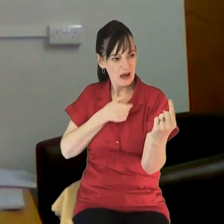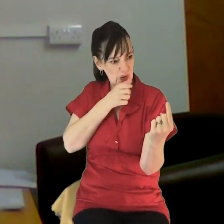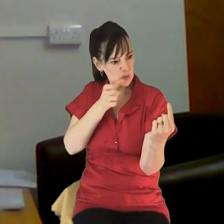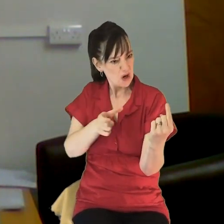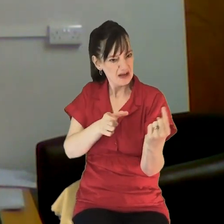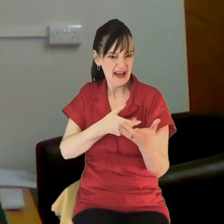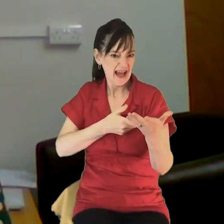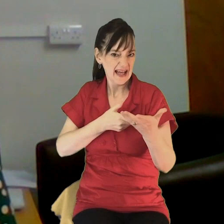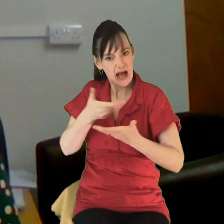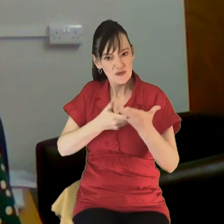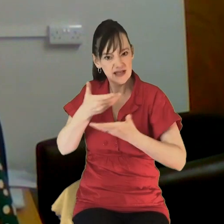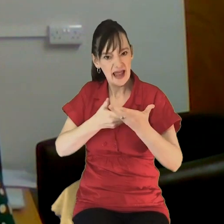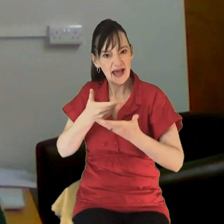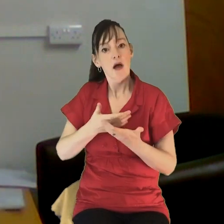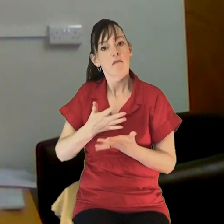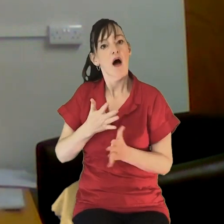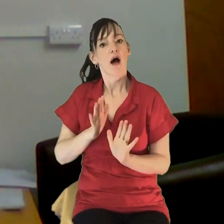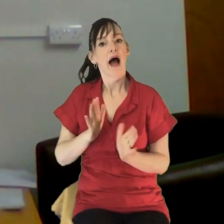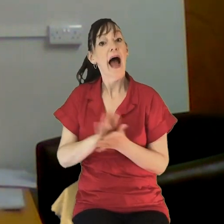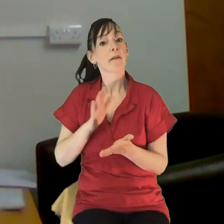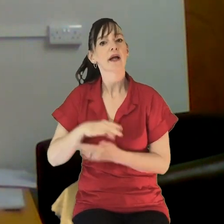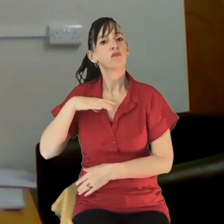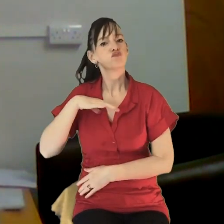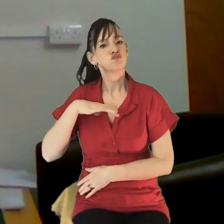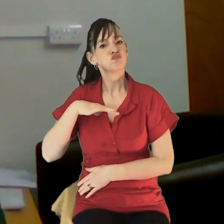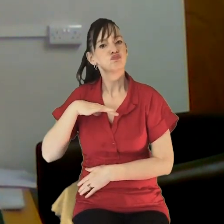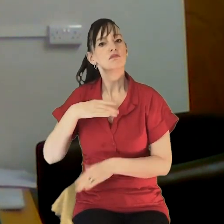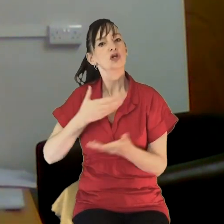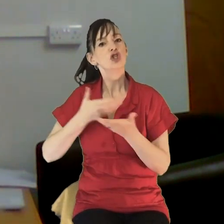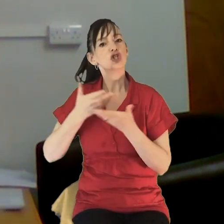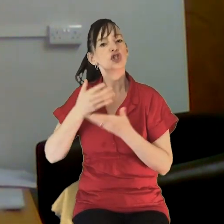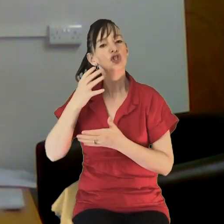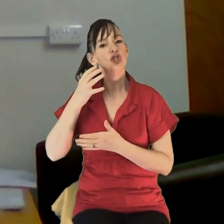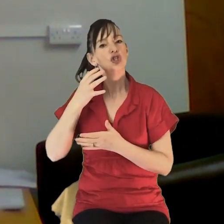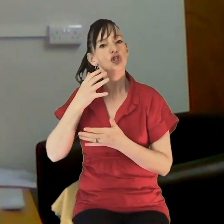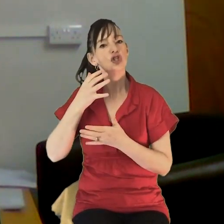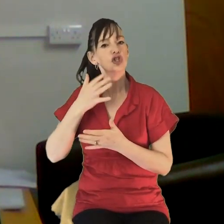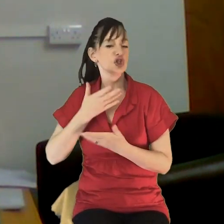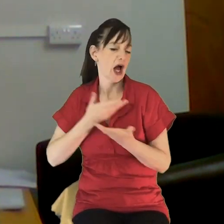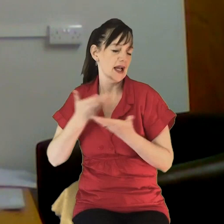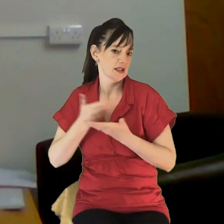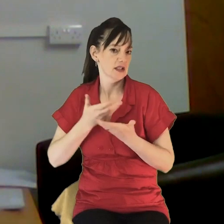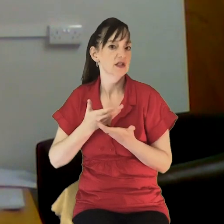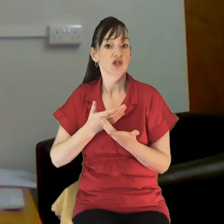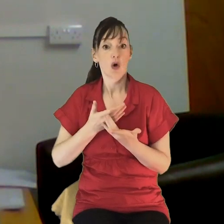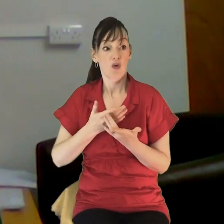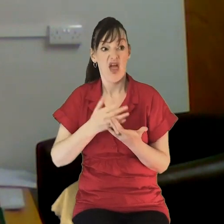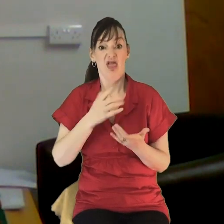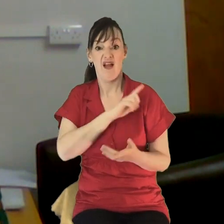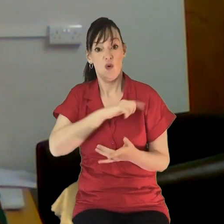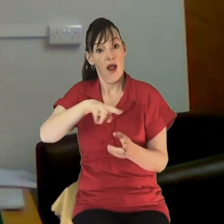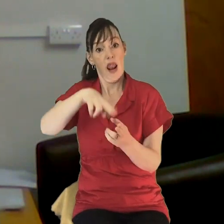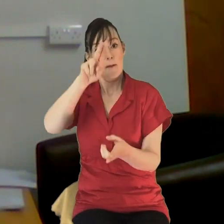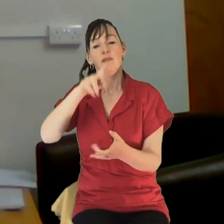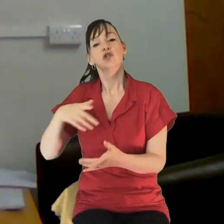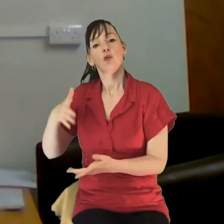chat to someone, tell them what's going on in my life and know that they're going to be praying for me. There's been a quite a big uptake of that. So I think